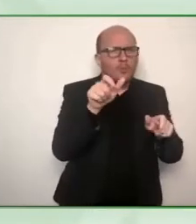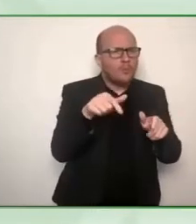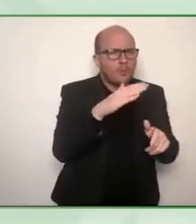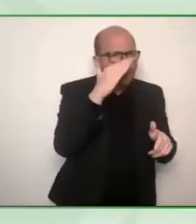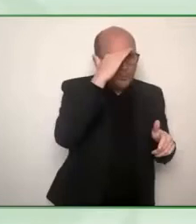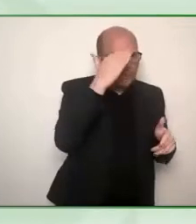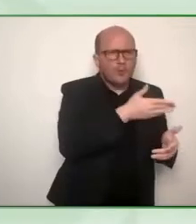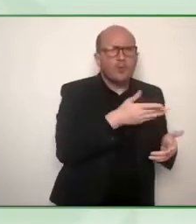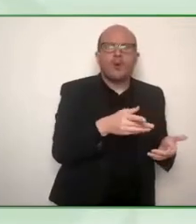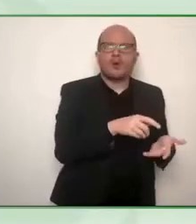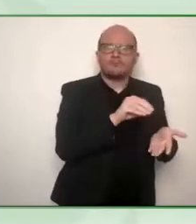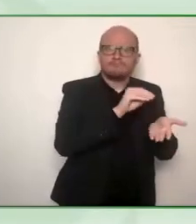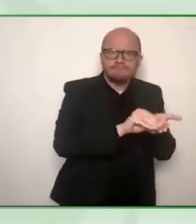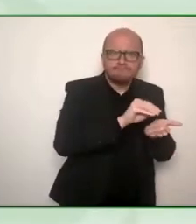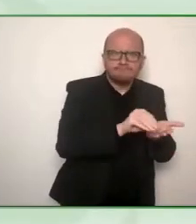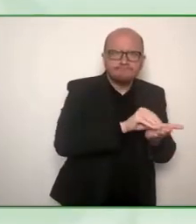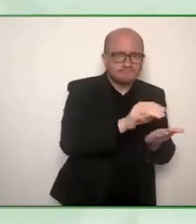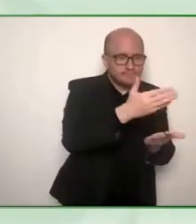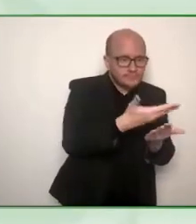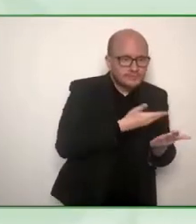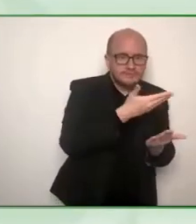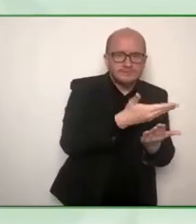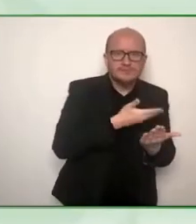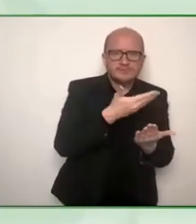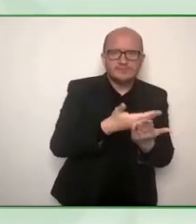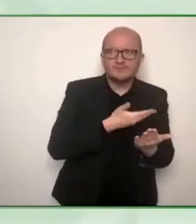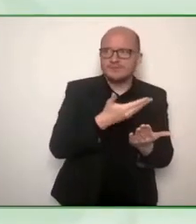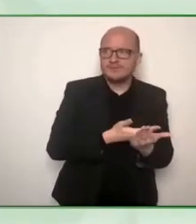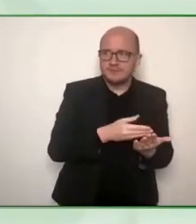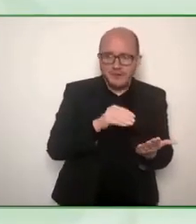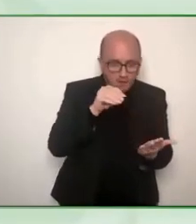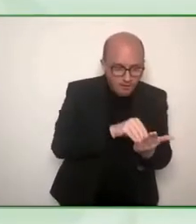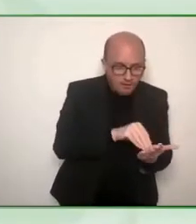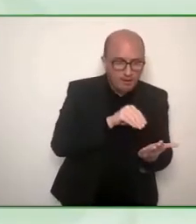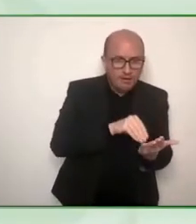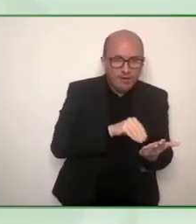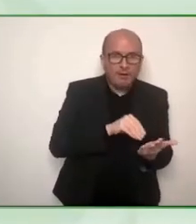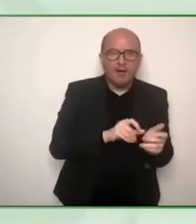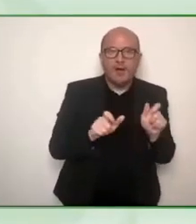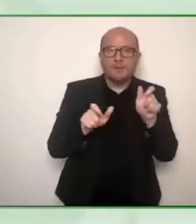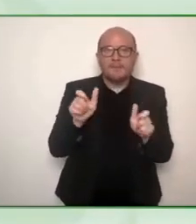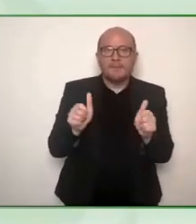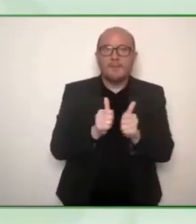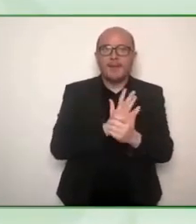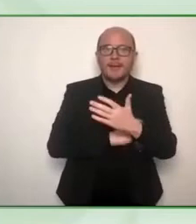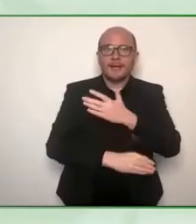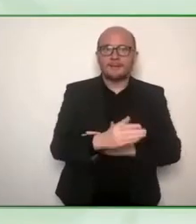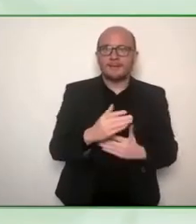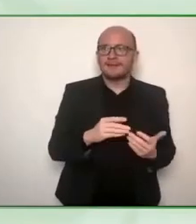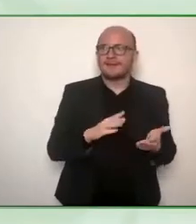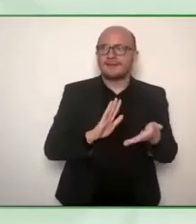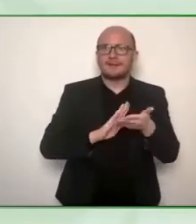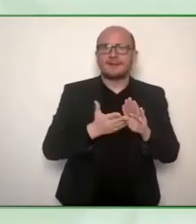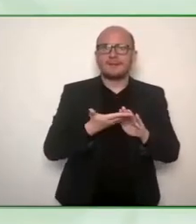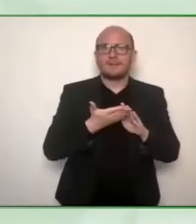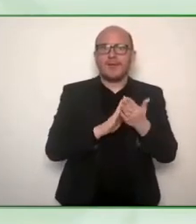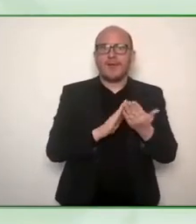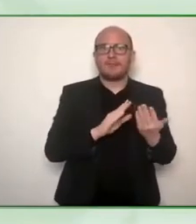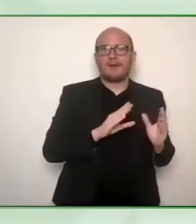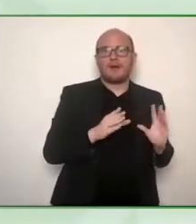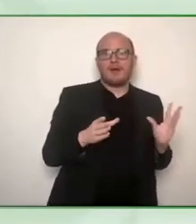movies so they become role models for other people with disabilities and young dynamic badass leaders